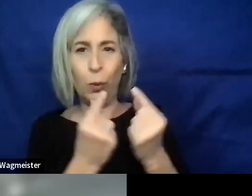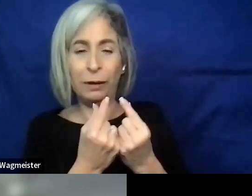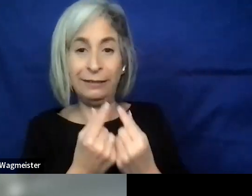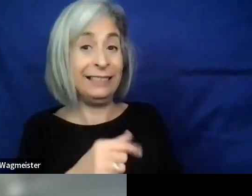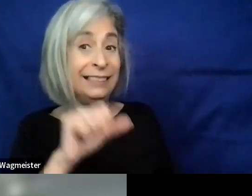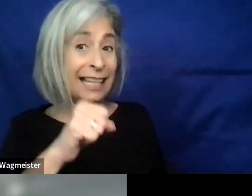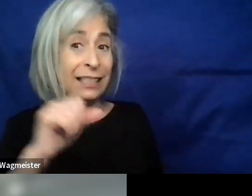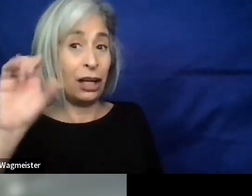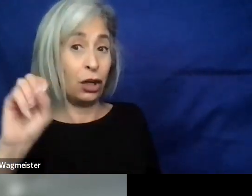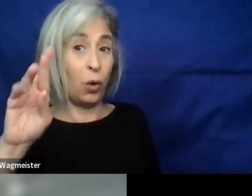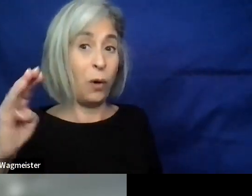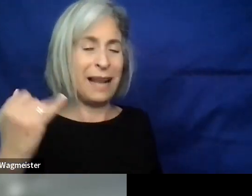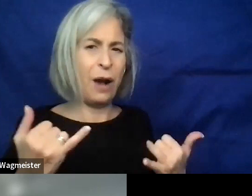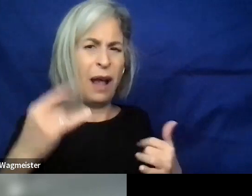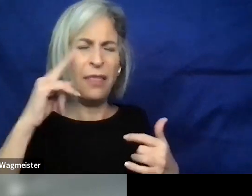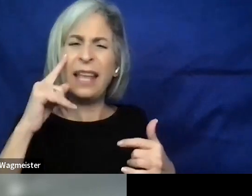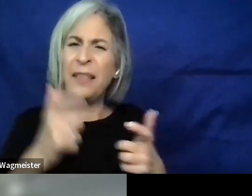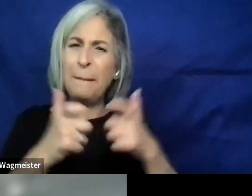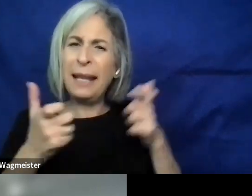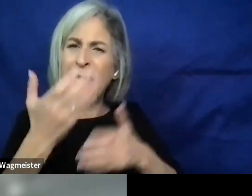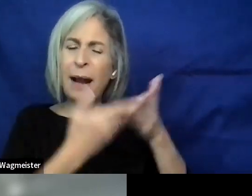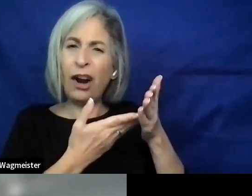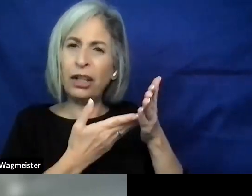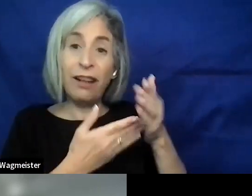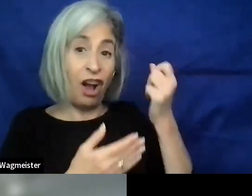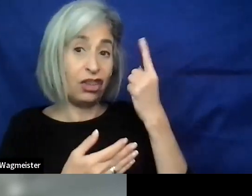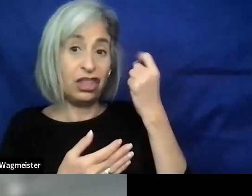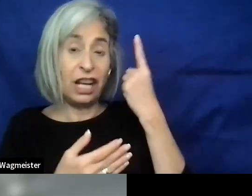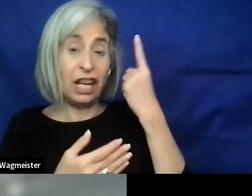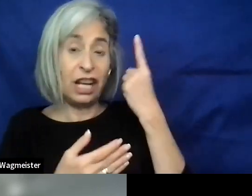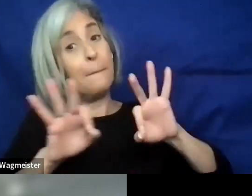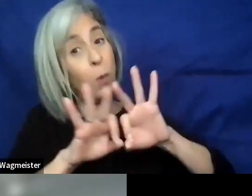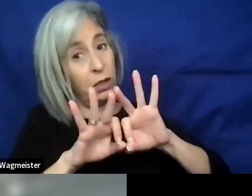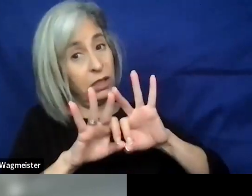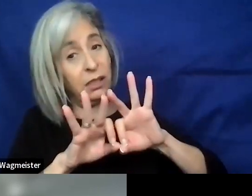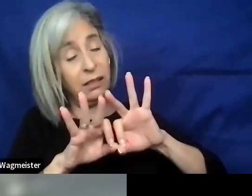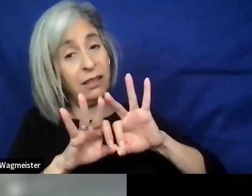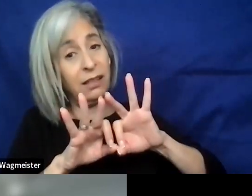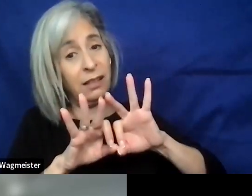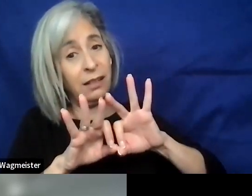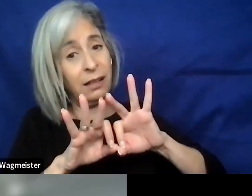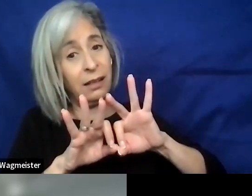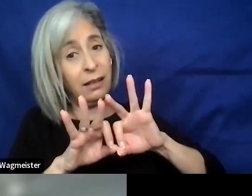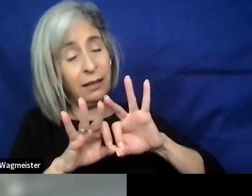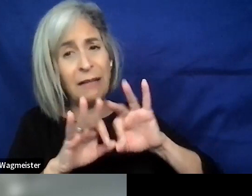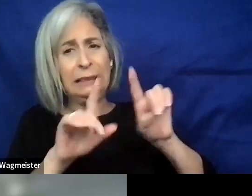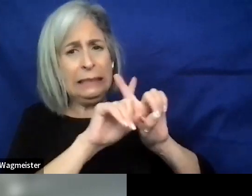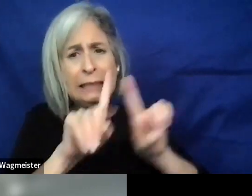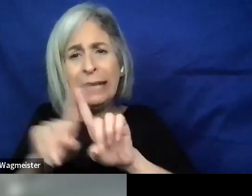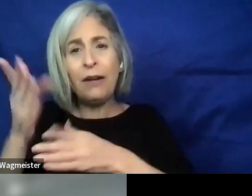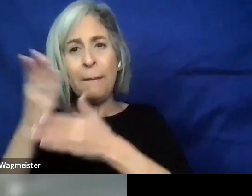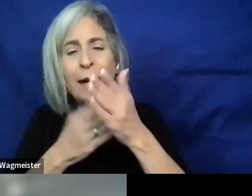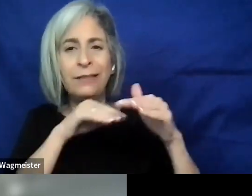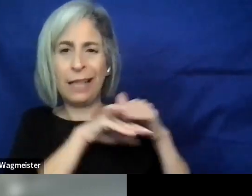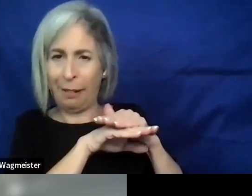core. I think the the biggest keys of it is really understanding the importance of various parts of accessibility. You know,